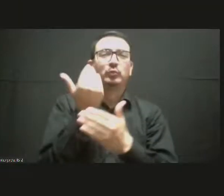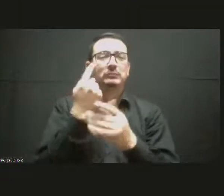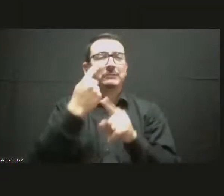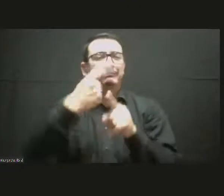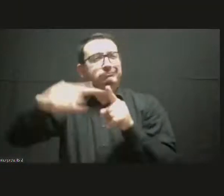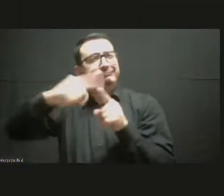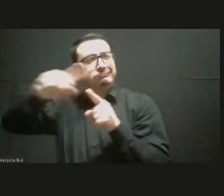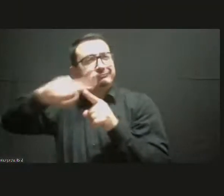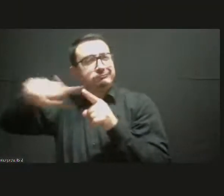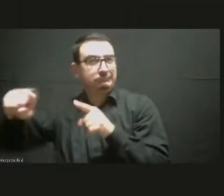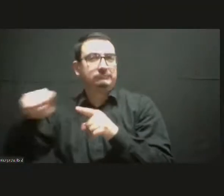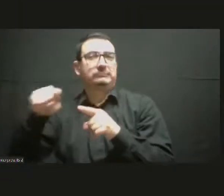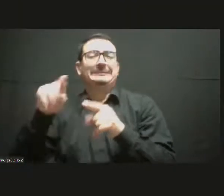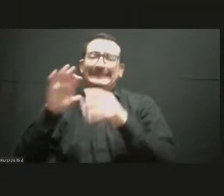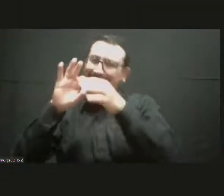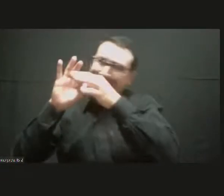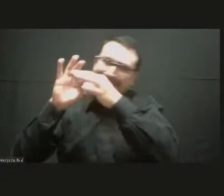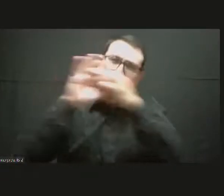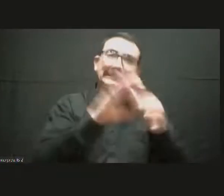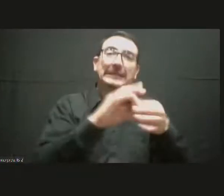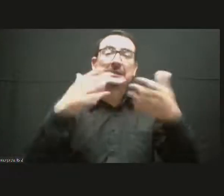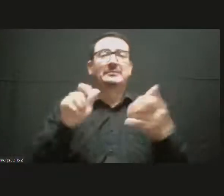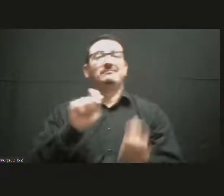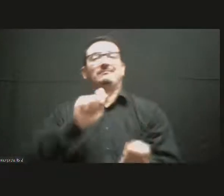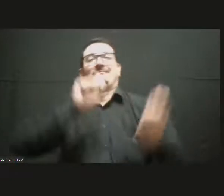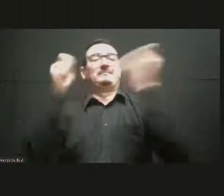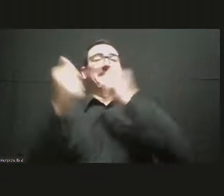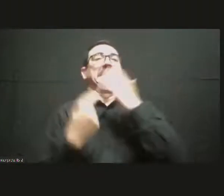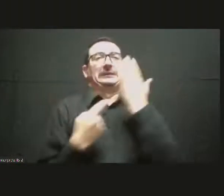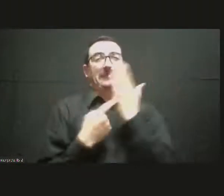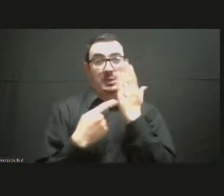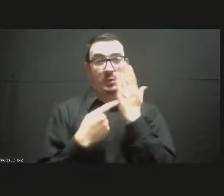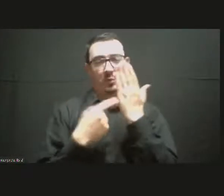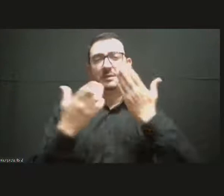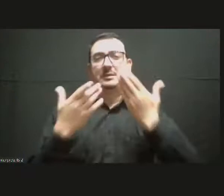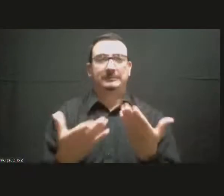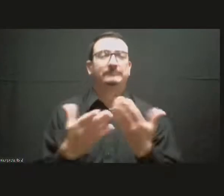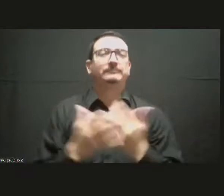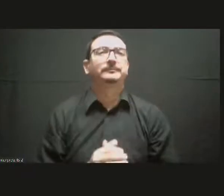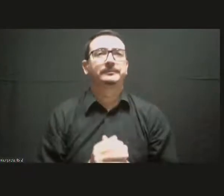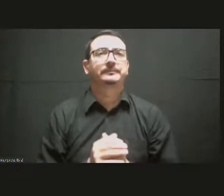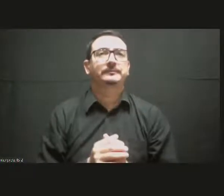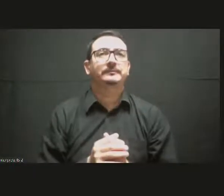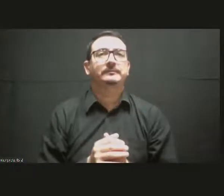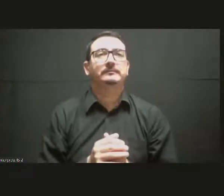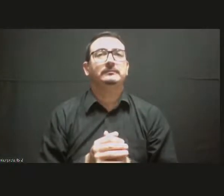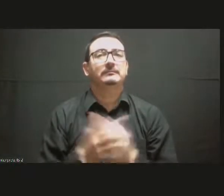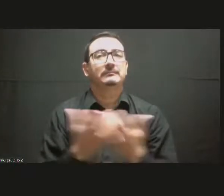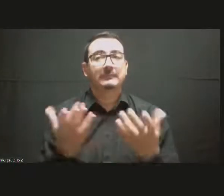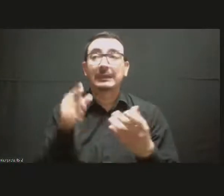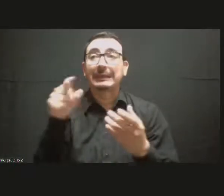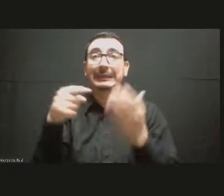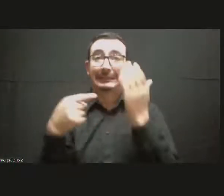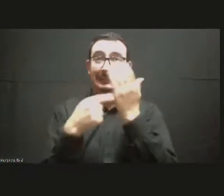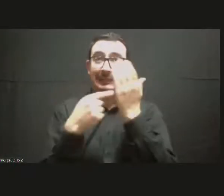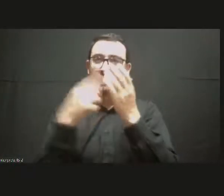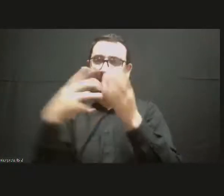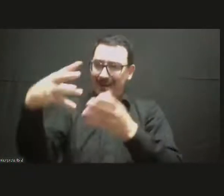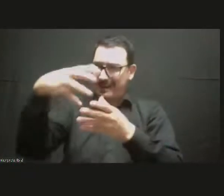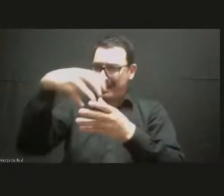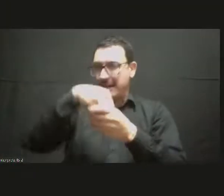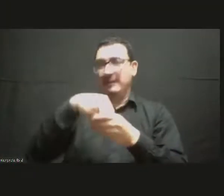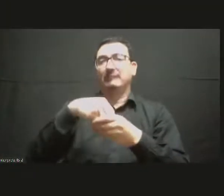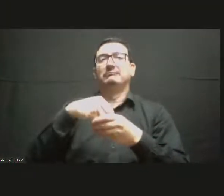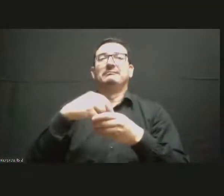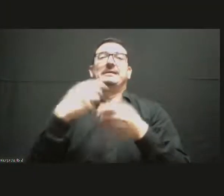which is really at the core of our topic today. And the creative industries really fosters digital